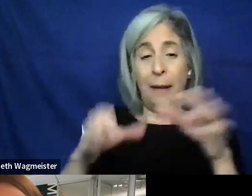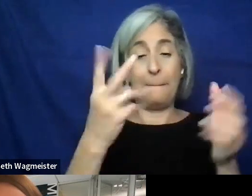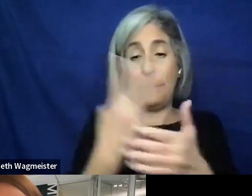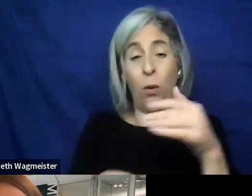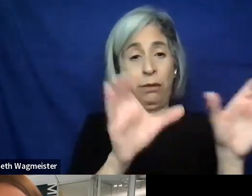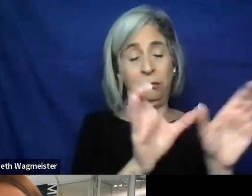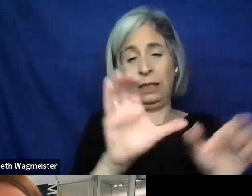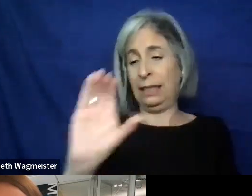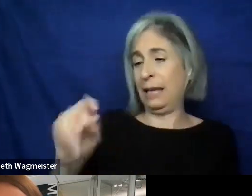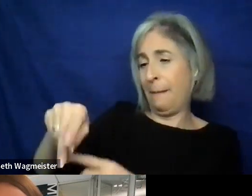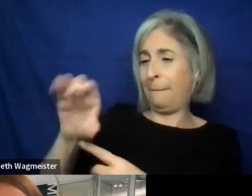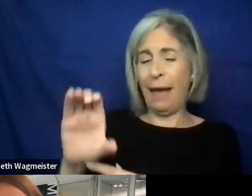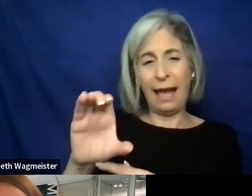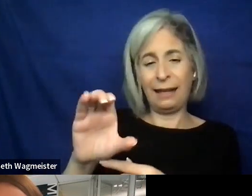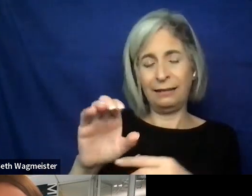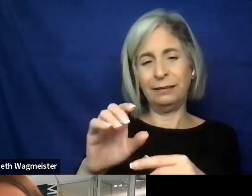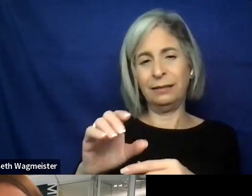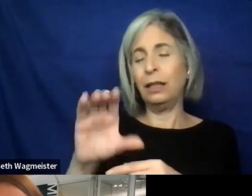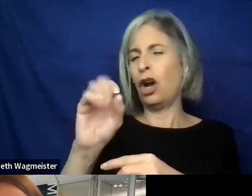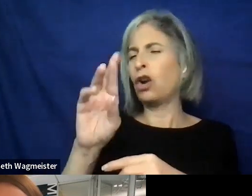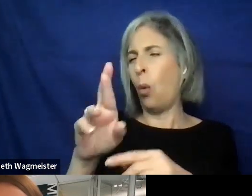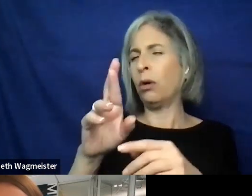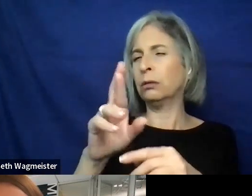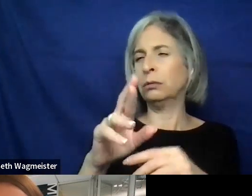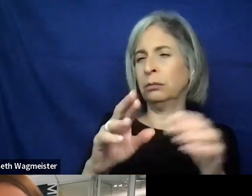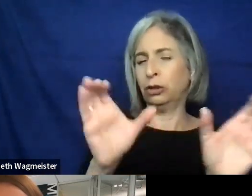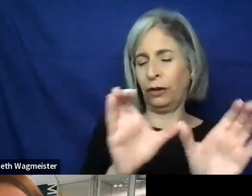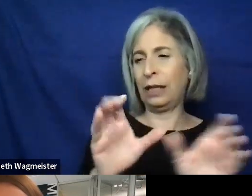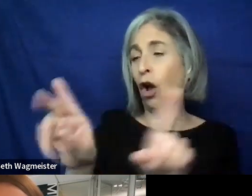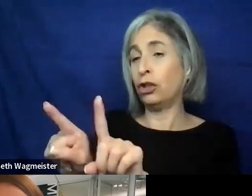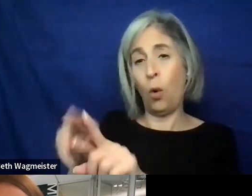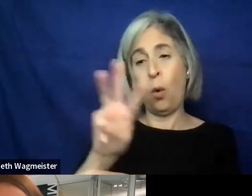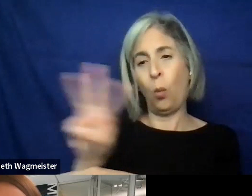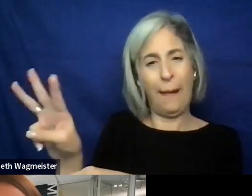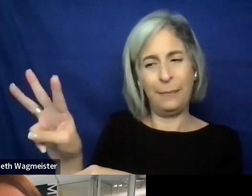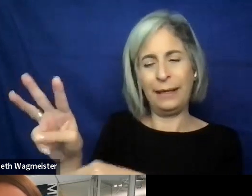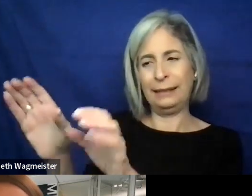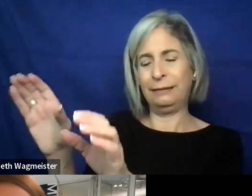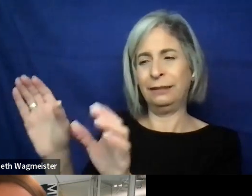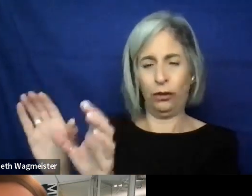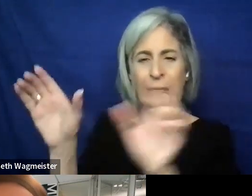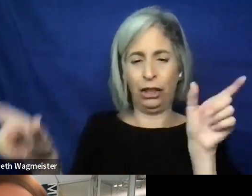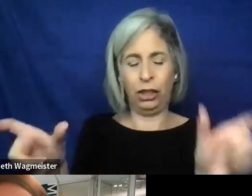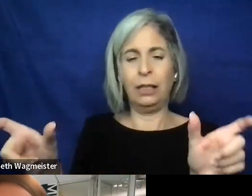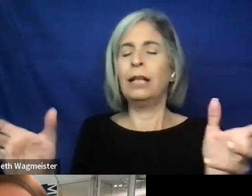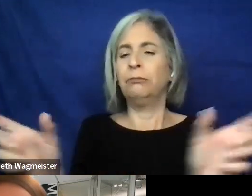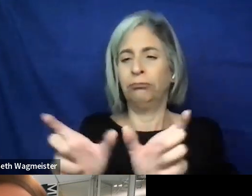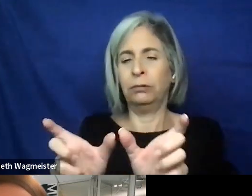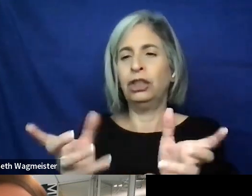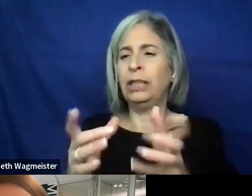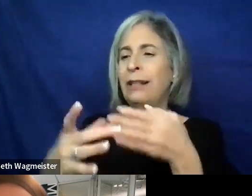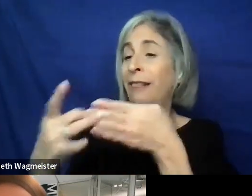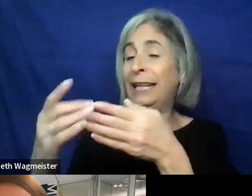CPAC, our accessibility core competency certification and web accessibility and is doing great work leading teams for